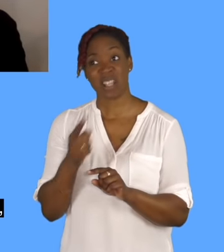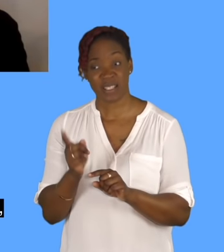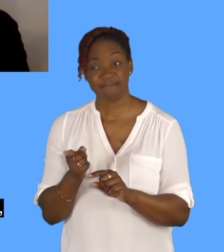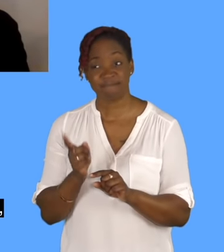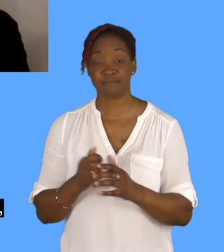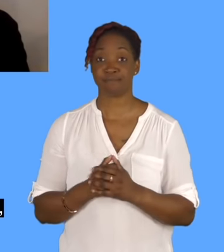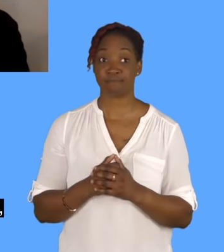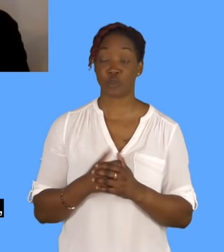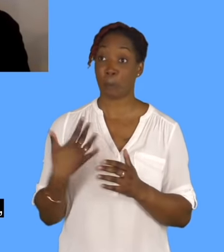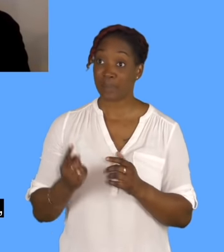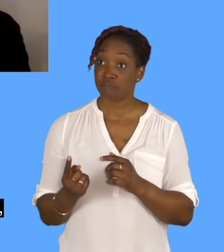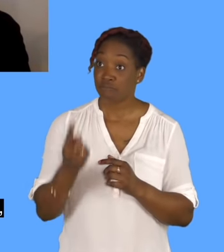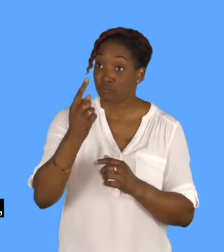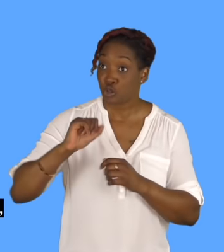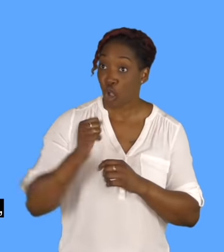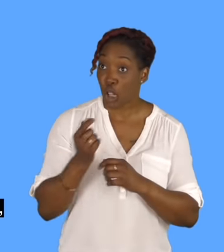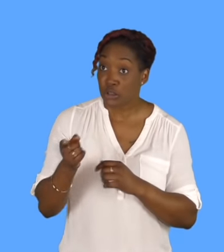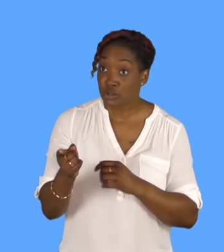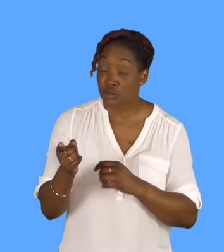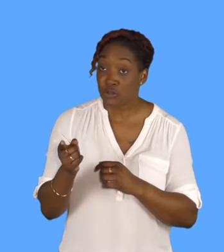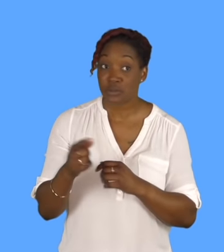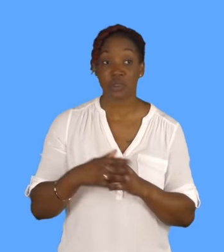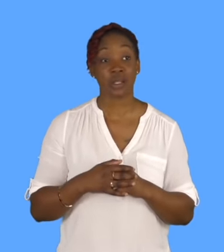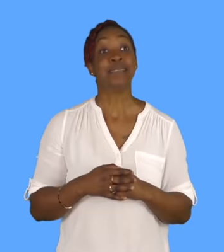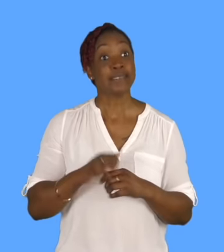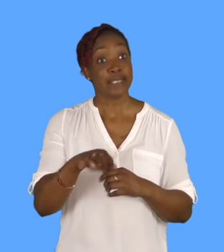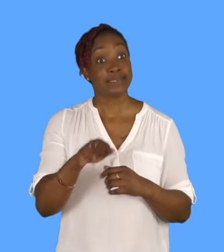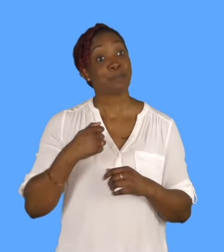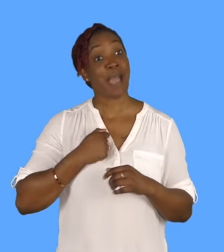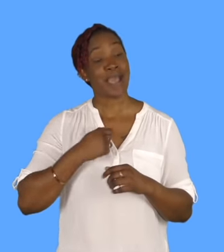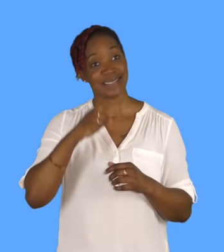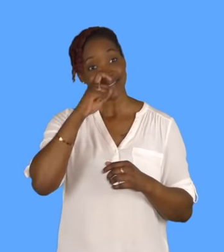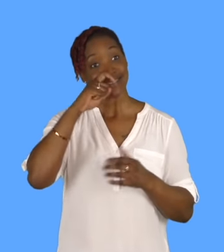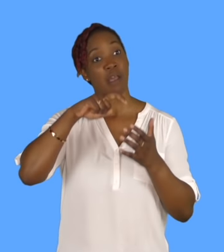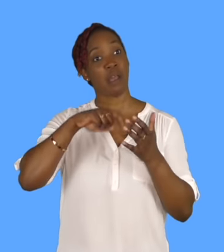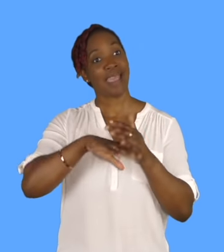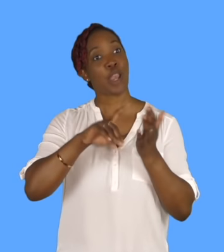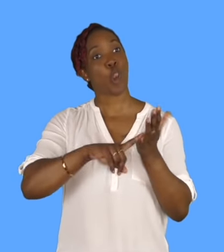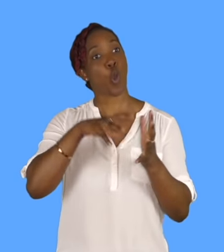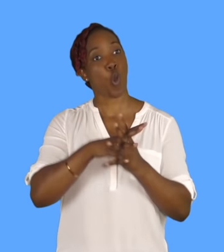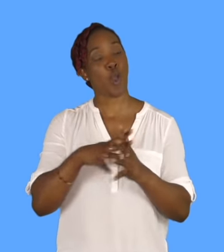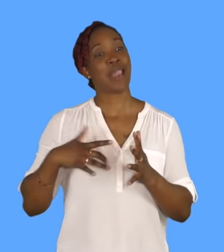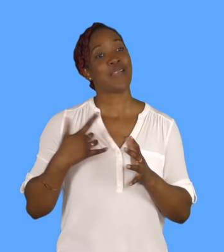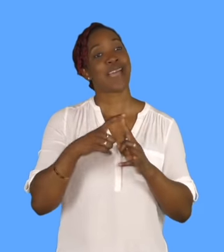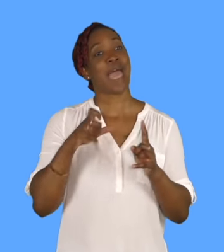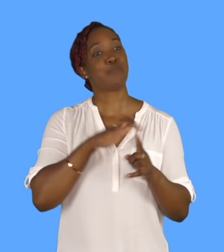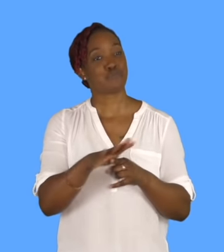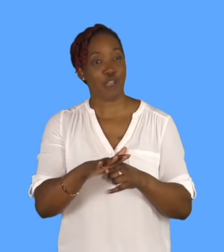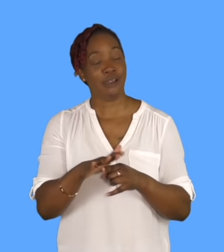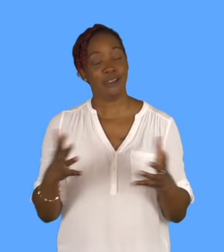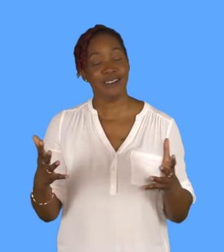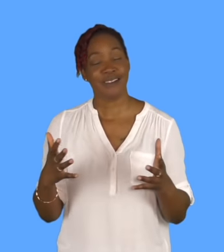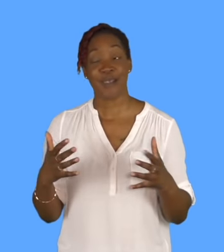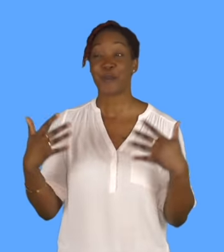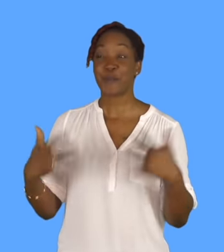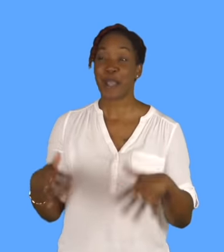Yeah, my sister-in-law lives in Scotland, in Edinburgh. Oh, wow. And I once dated a Scottish boy.